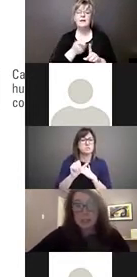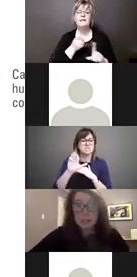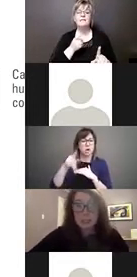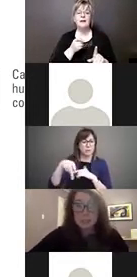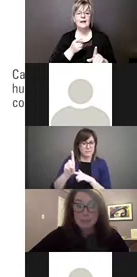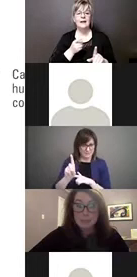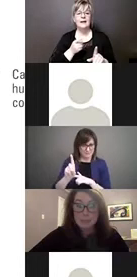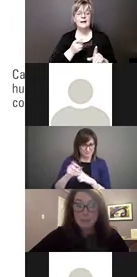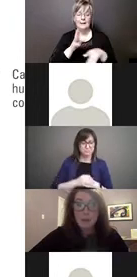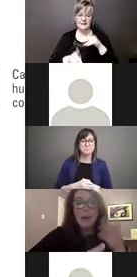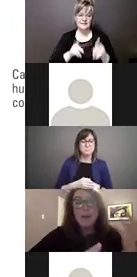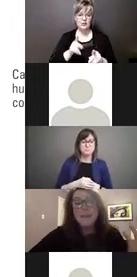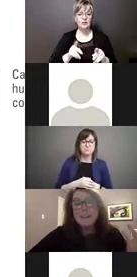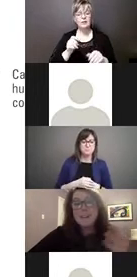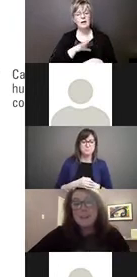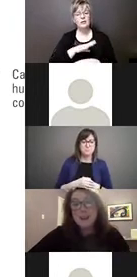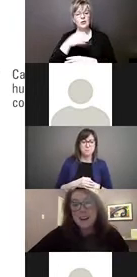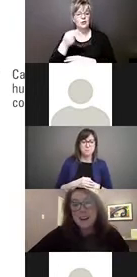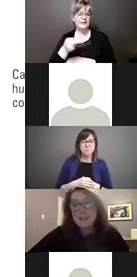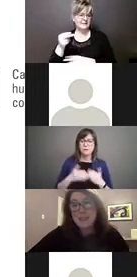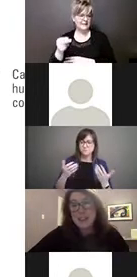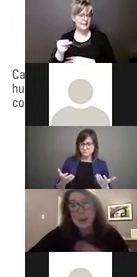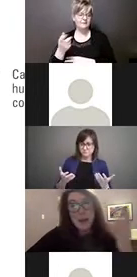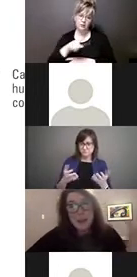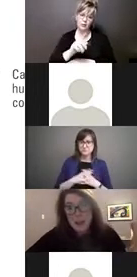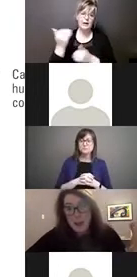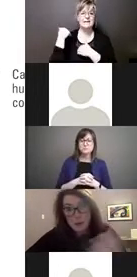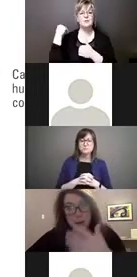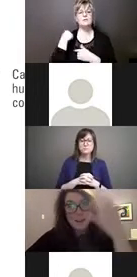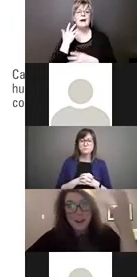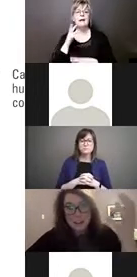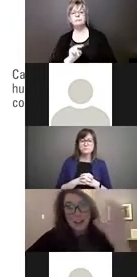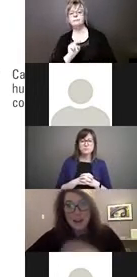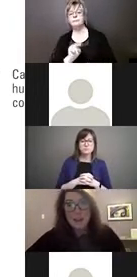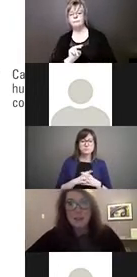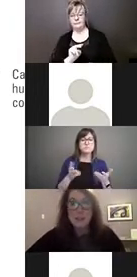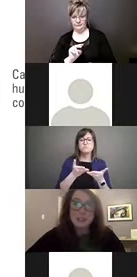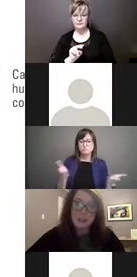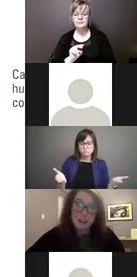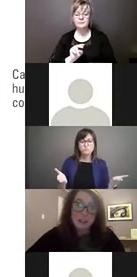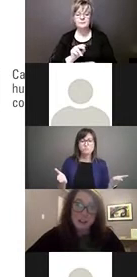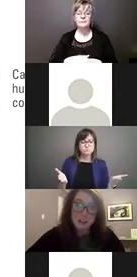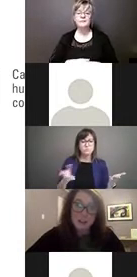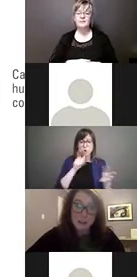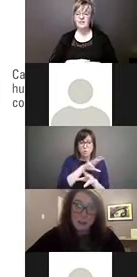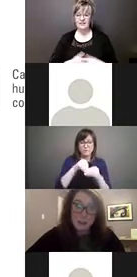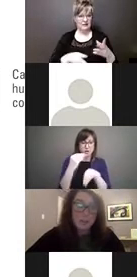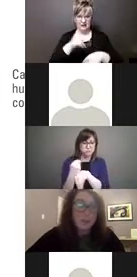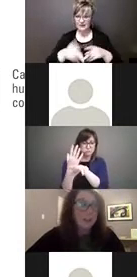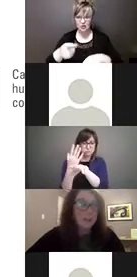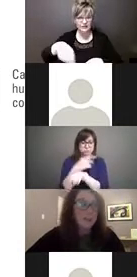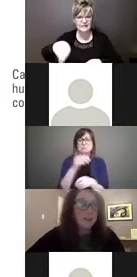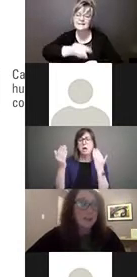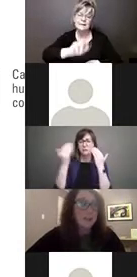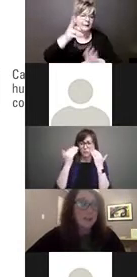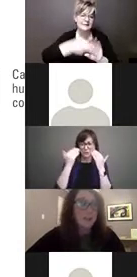with Disabilities. So, you know, everyone, I think, who's on this call is very familiar with the